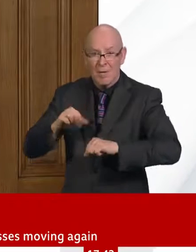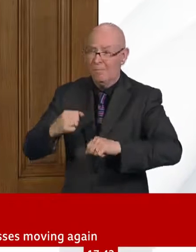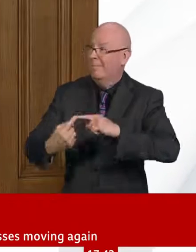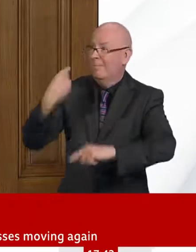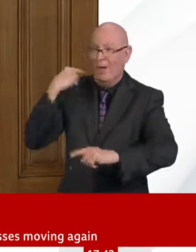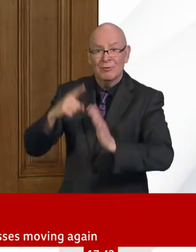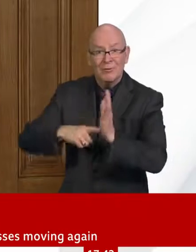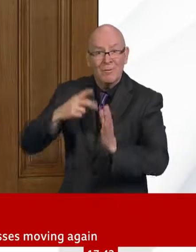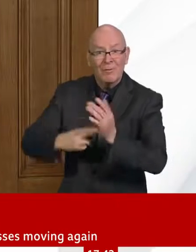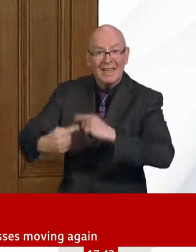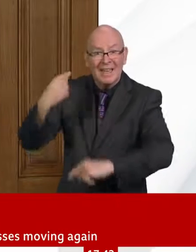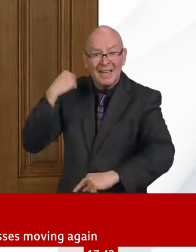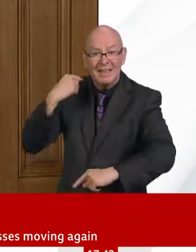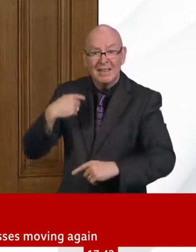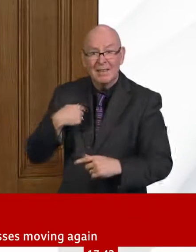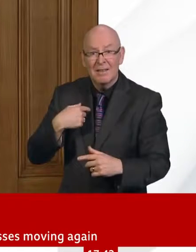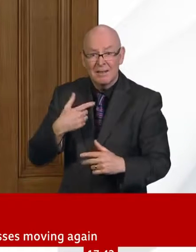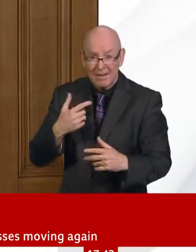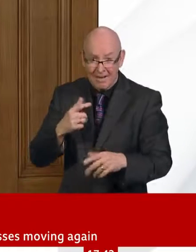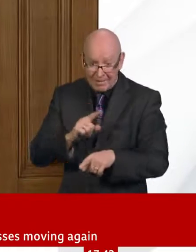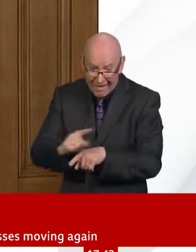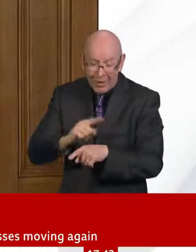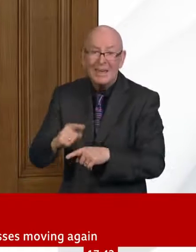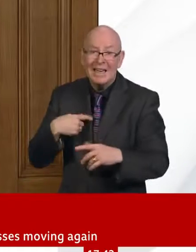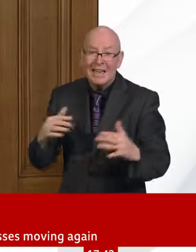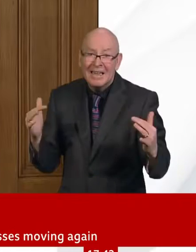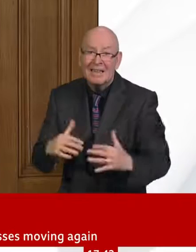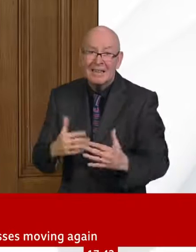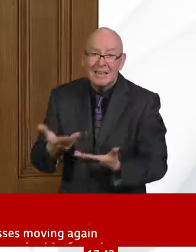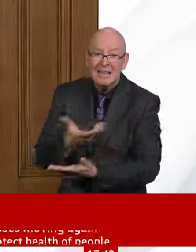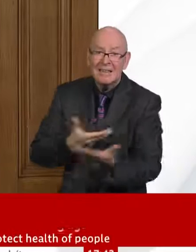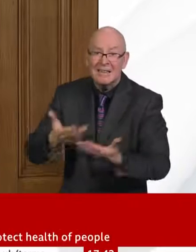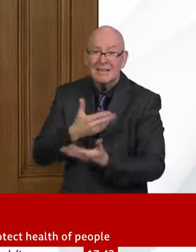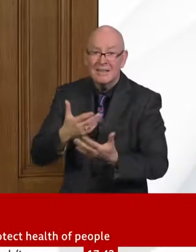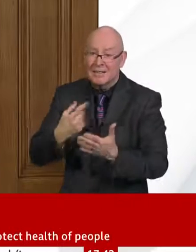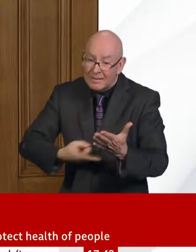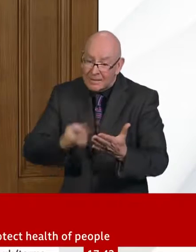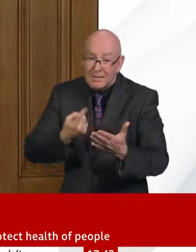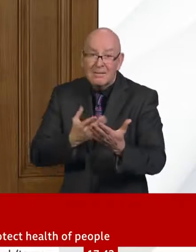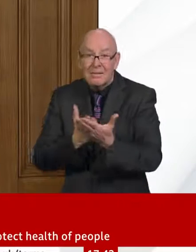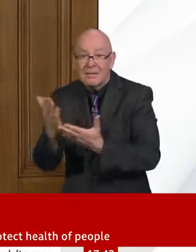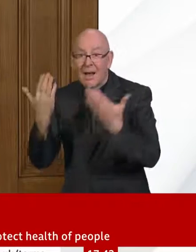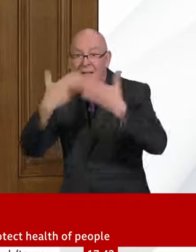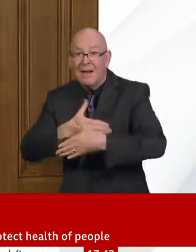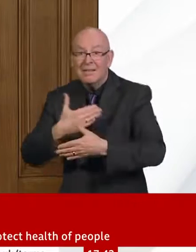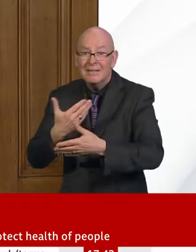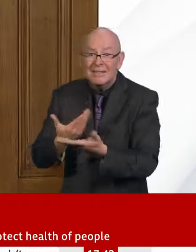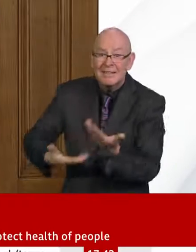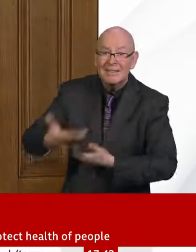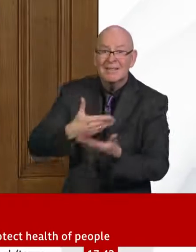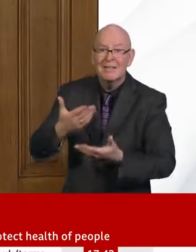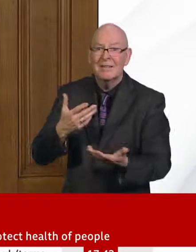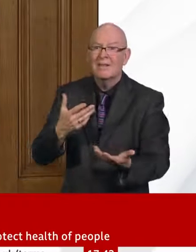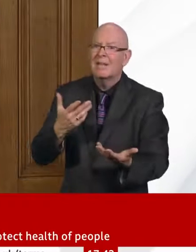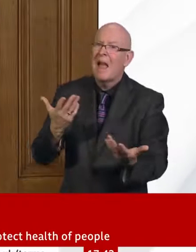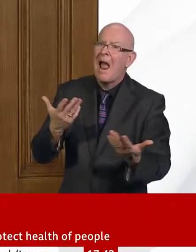differently. But, you know, we have just worked tirelessly month in, month out. And it's been a privilege to do so.